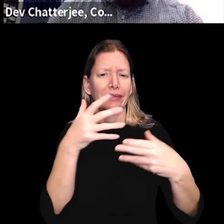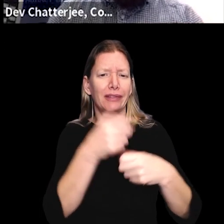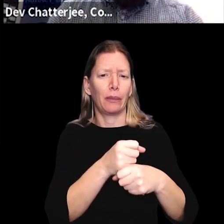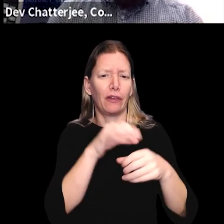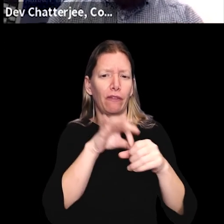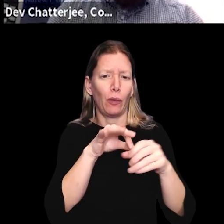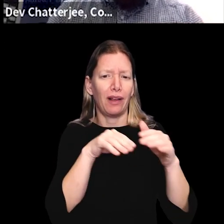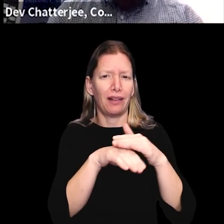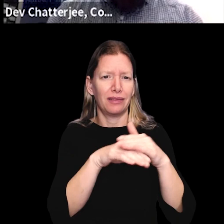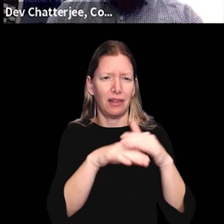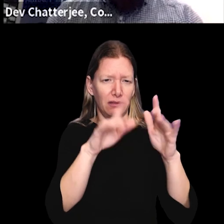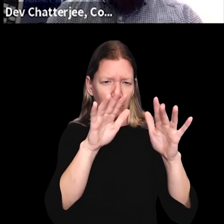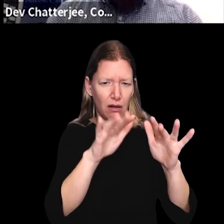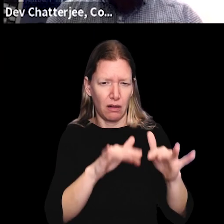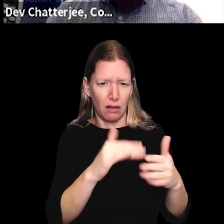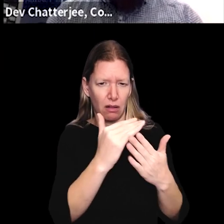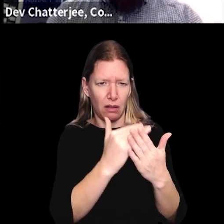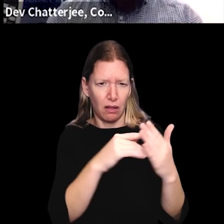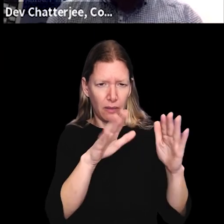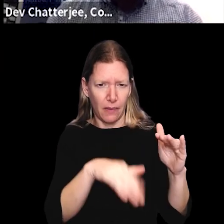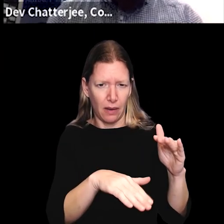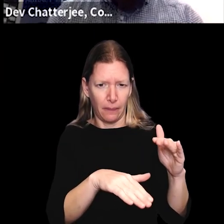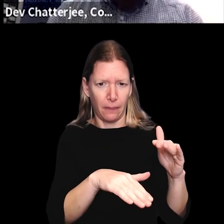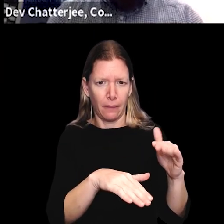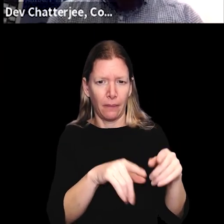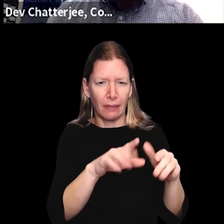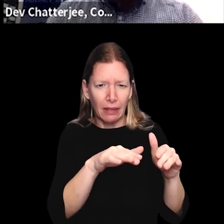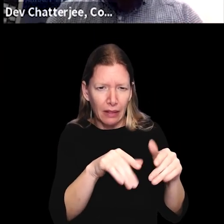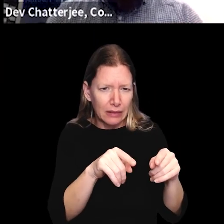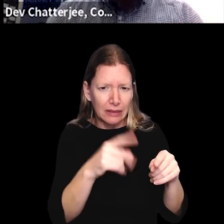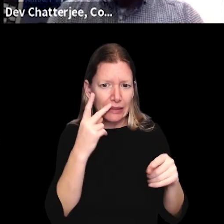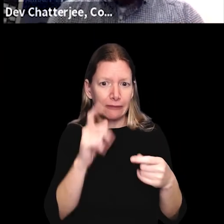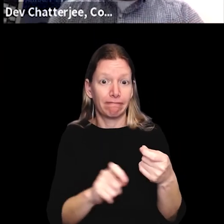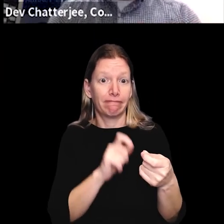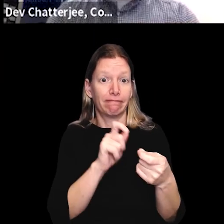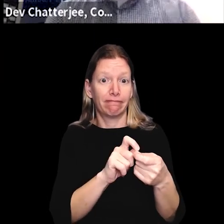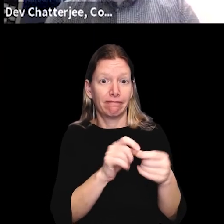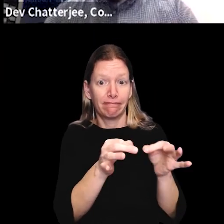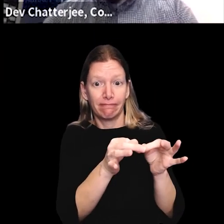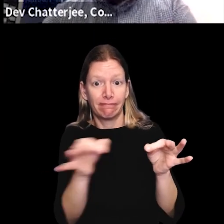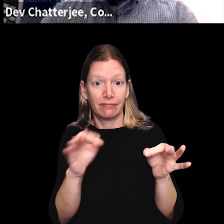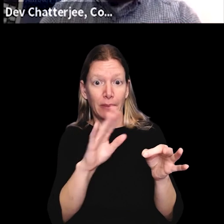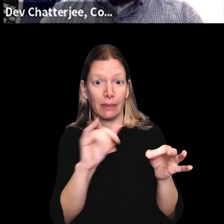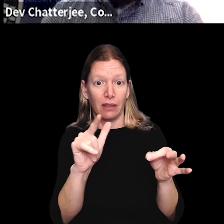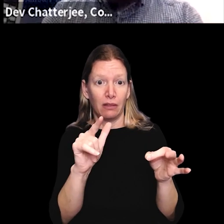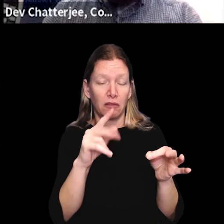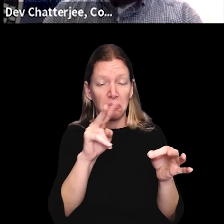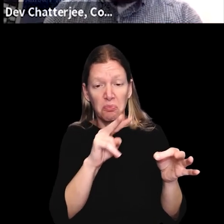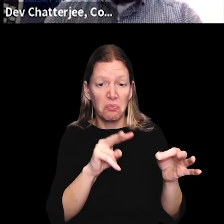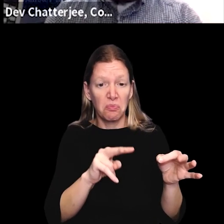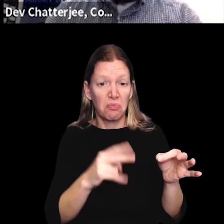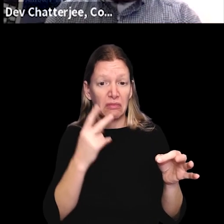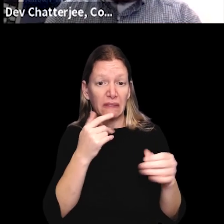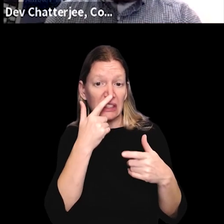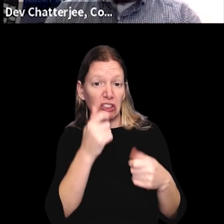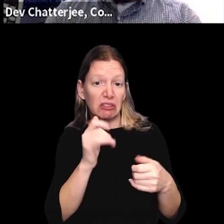there's a quick summary of voting access at the bottom, and you can, you can click through to see the exact text of the bills if